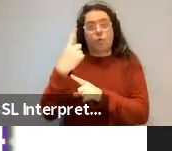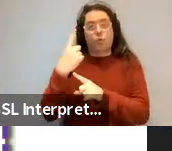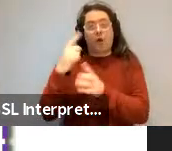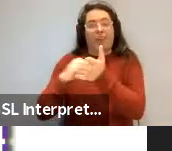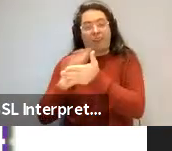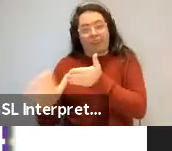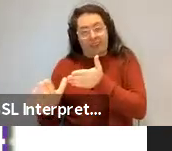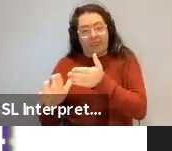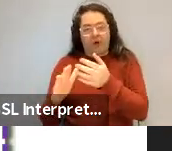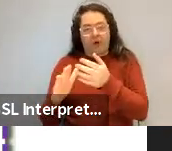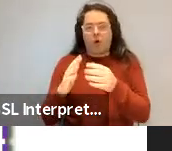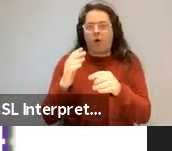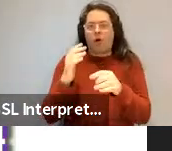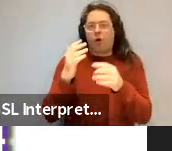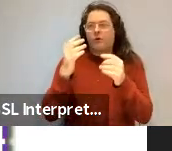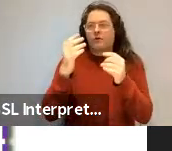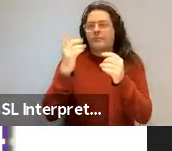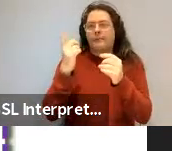gazillionth.